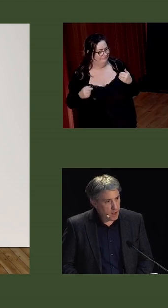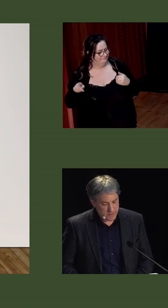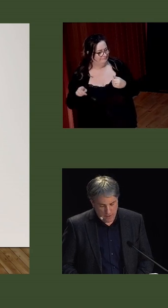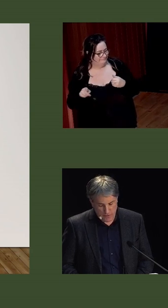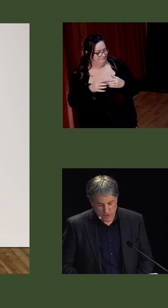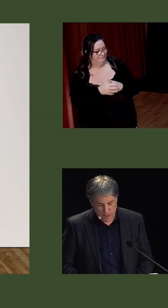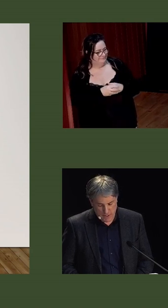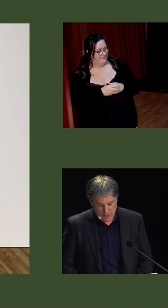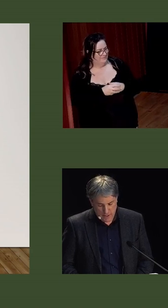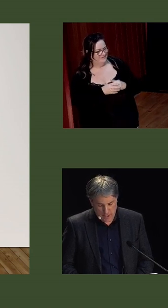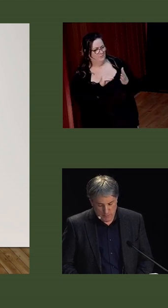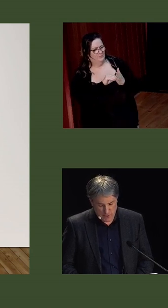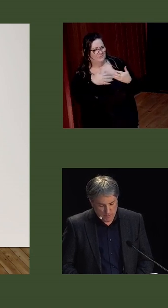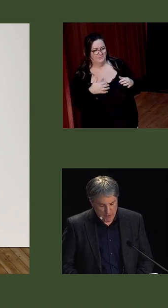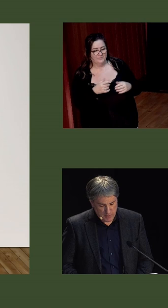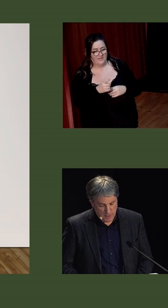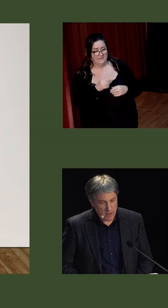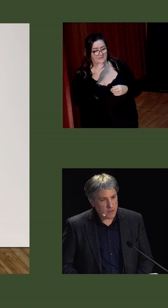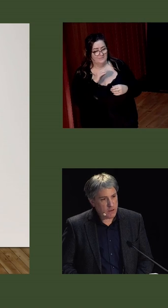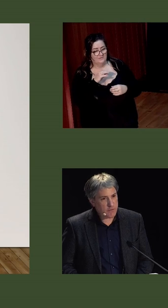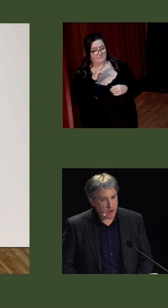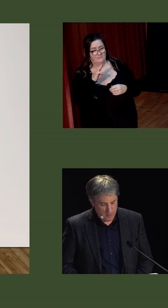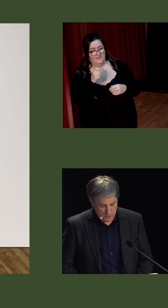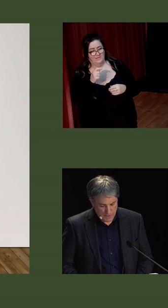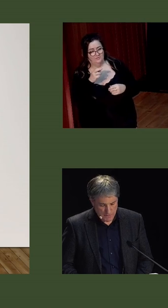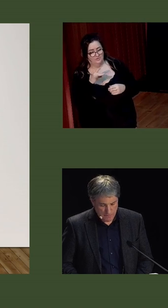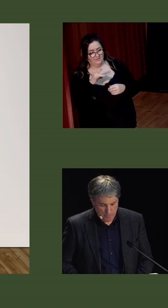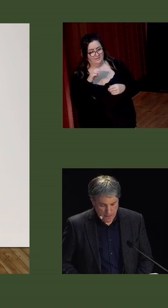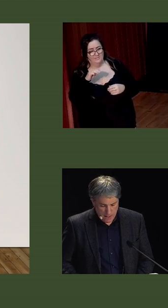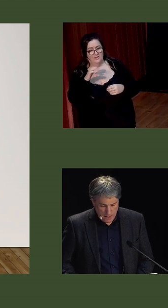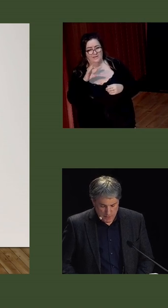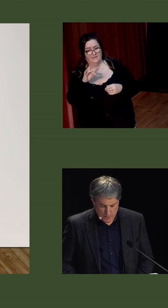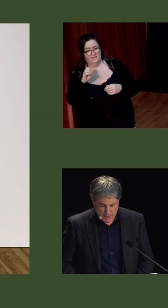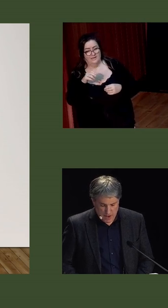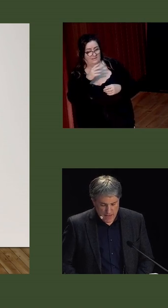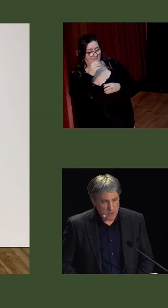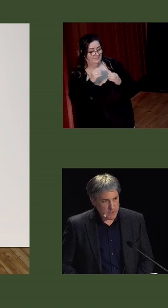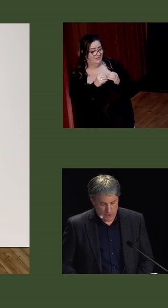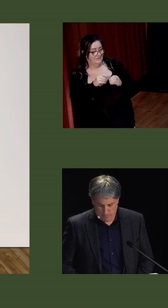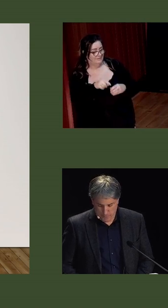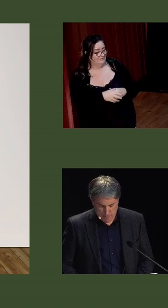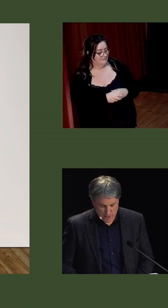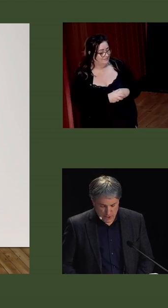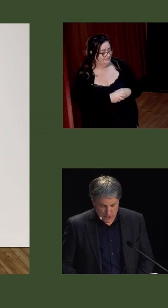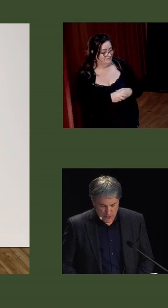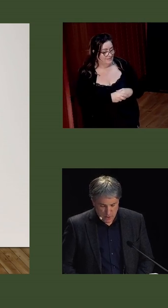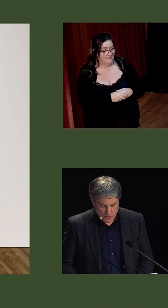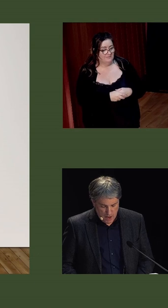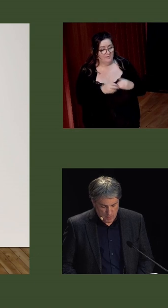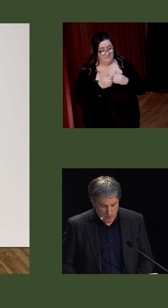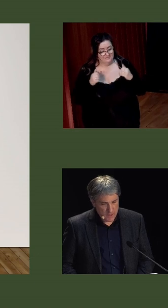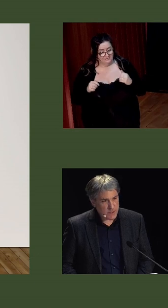The big blot on the treaty, as Bishop Patrick McKenna of Clougher put it. But there was never any question that